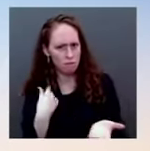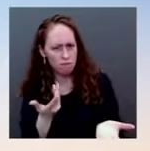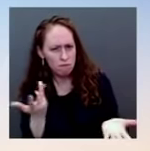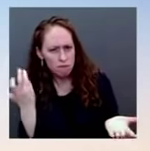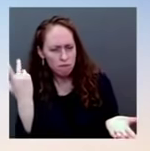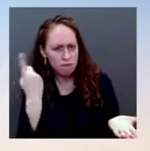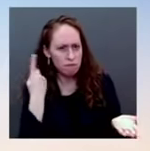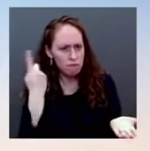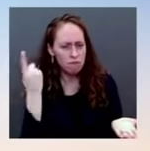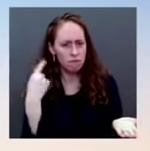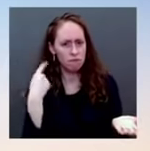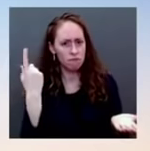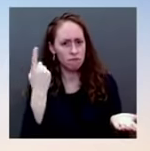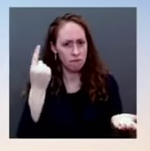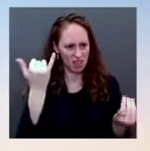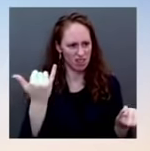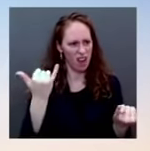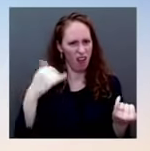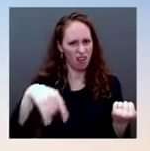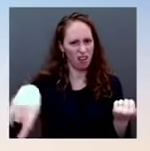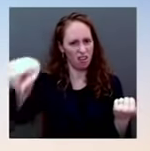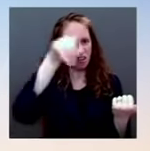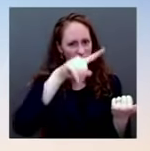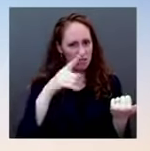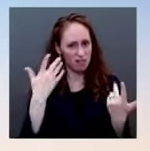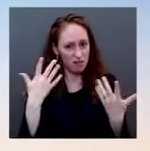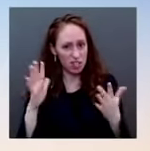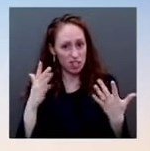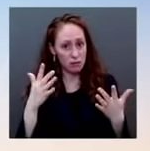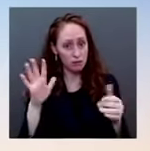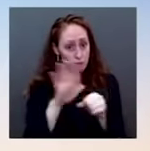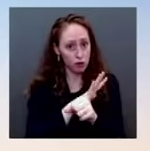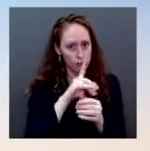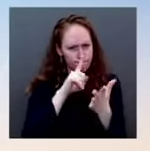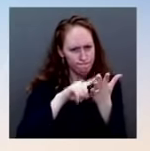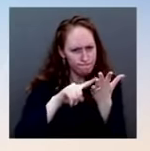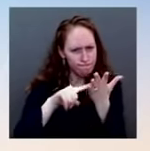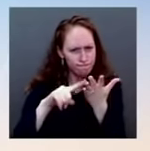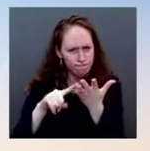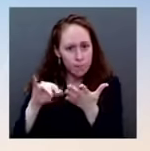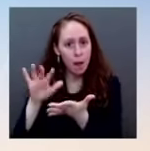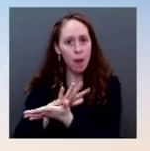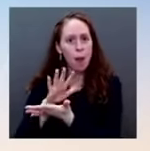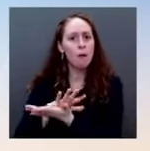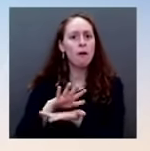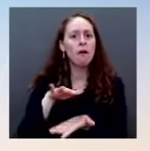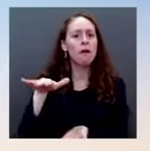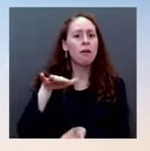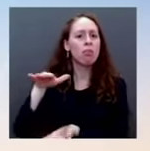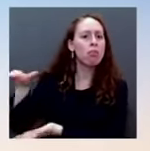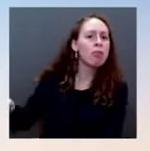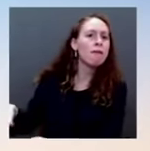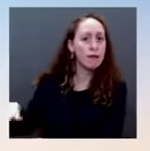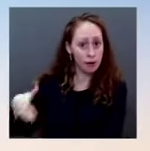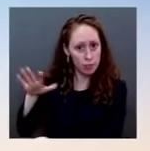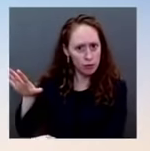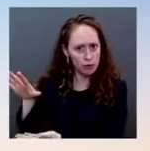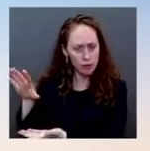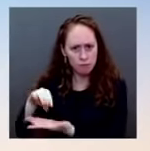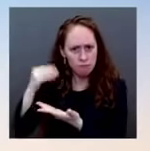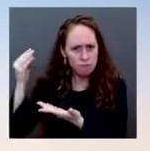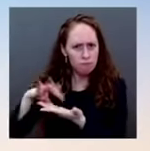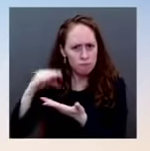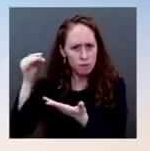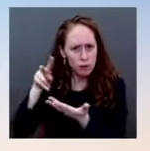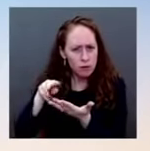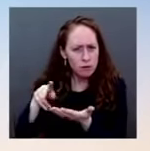process? And number two, did your review uncover any evidence of any impropriety of any kind or severity on the part of President Trump in his